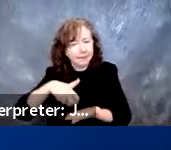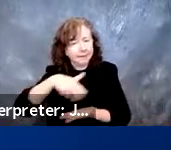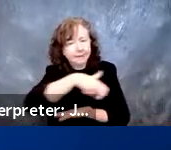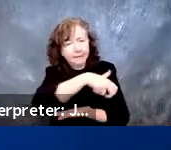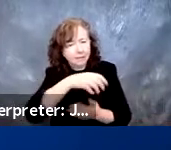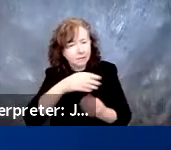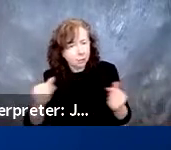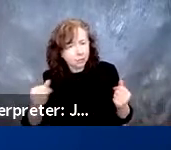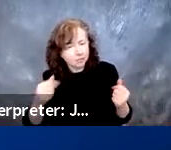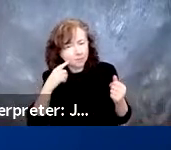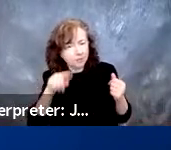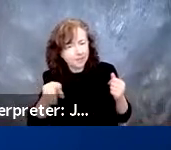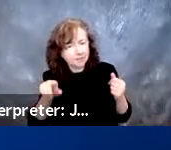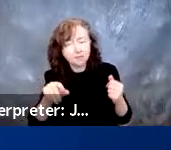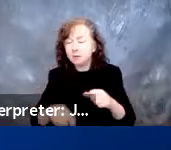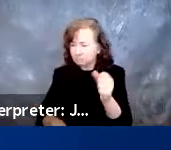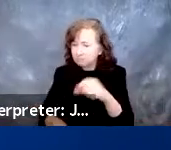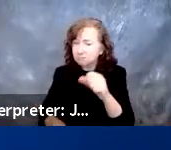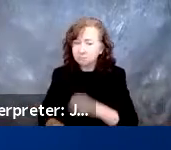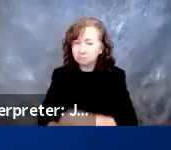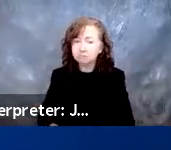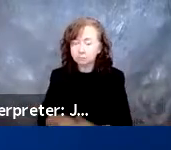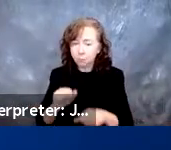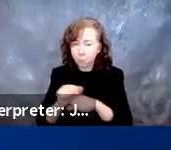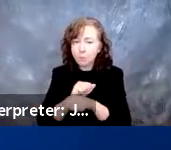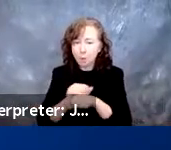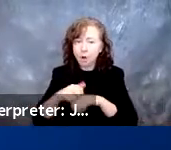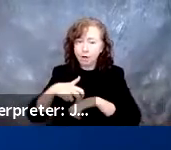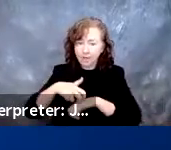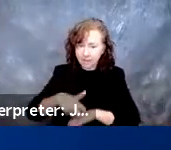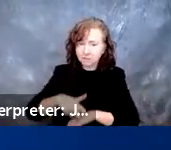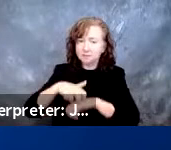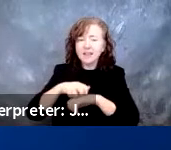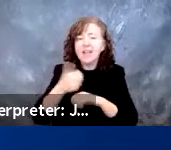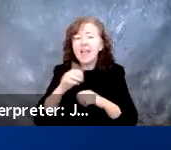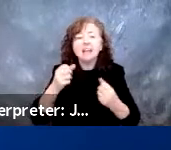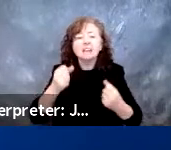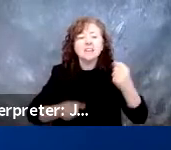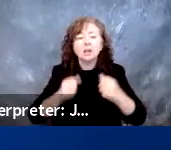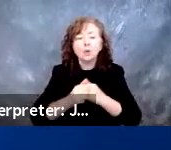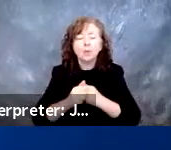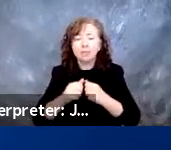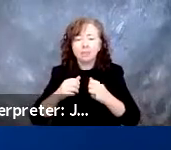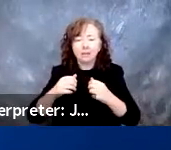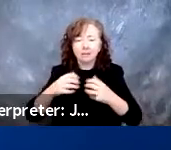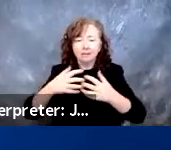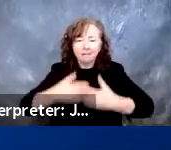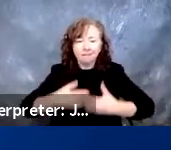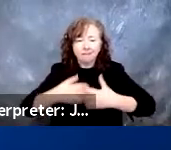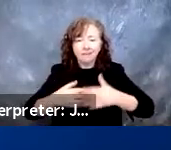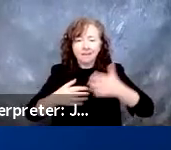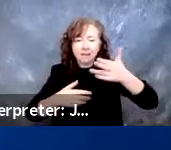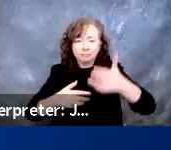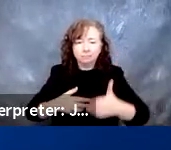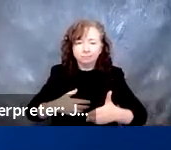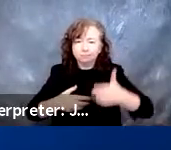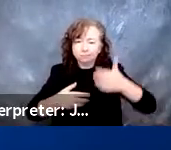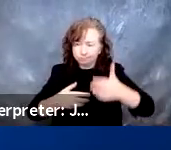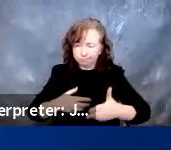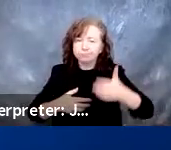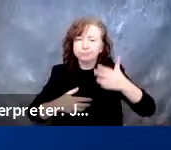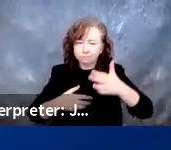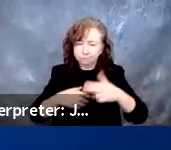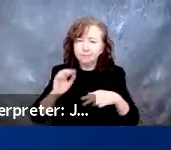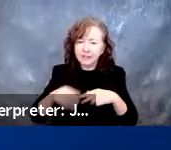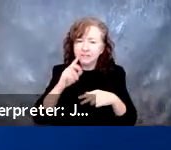We work on kneeling solutions, yes. For any vehicle with a suspension, kneeling is a critical part to help get to a desired